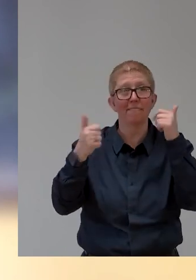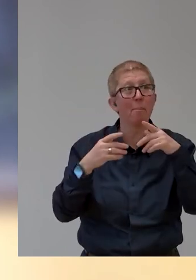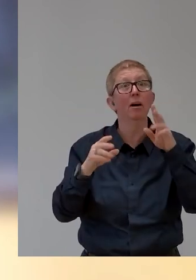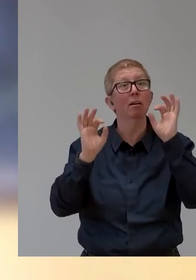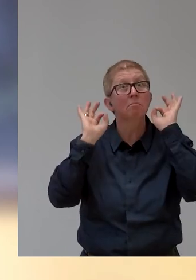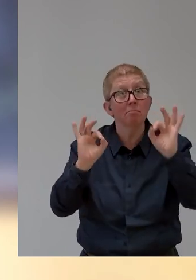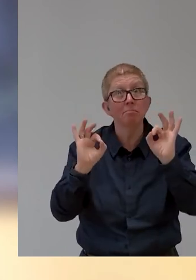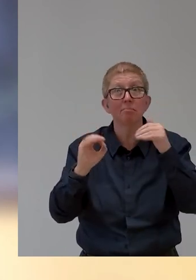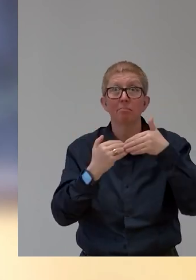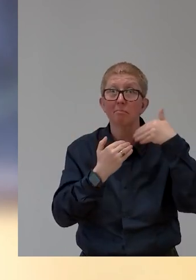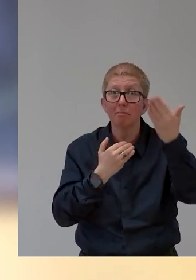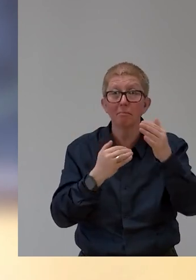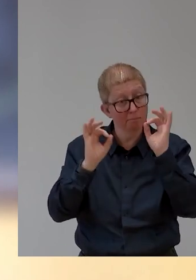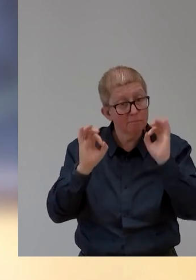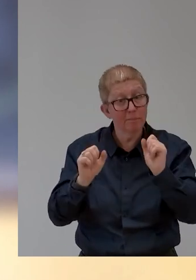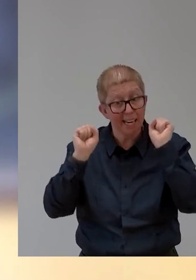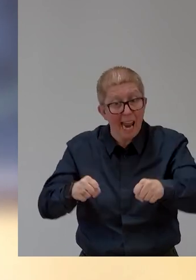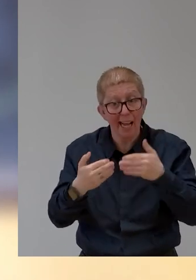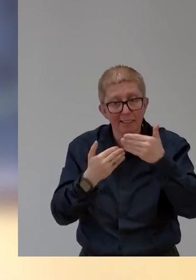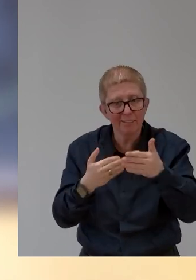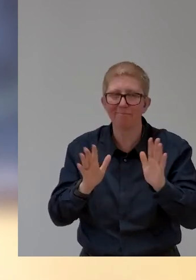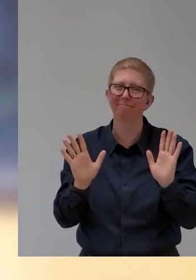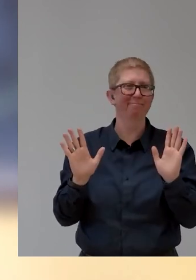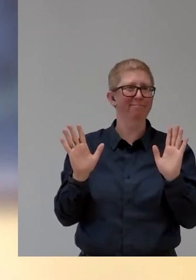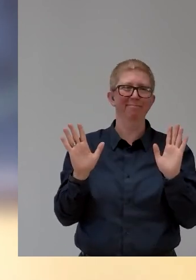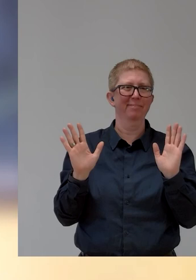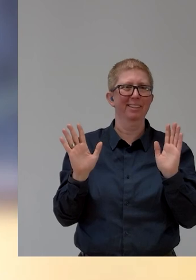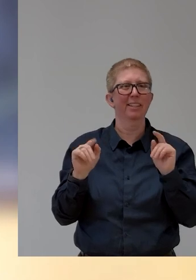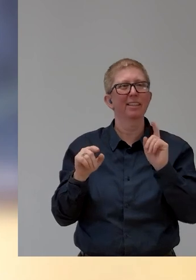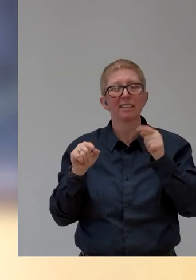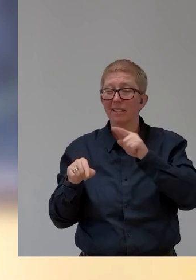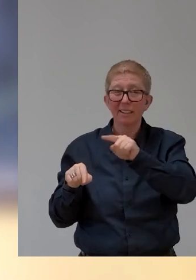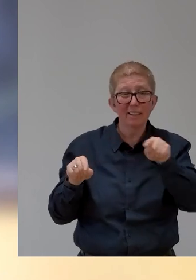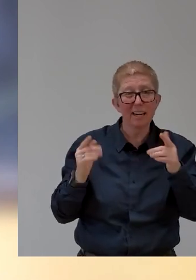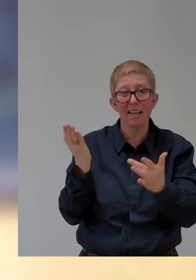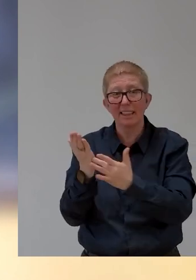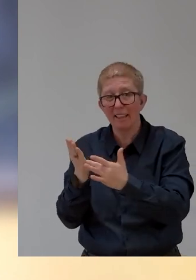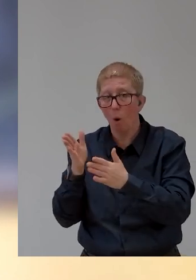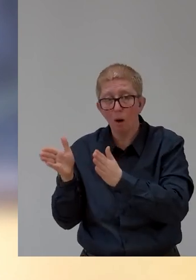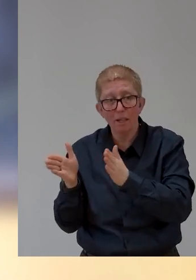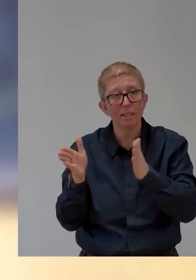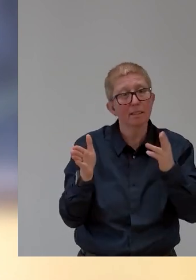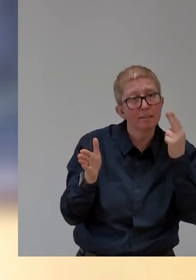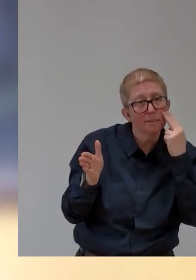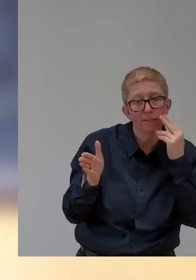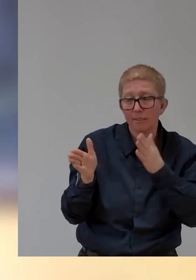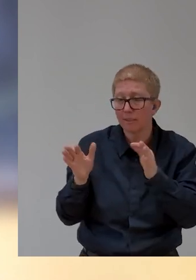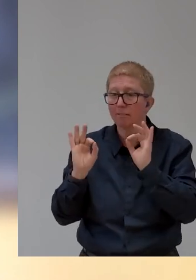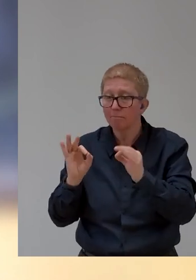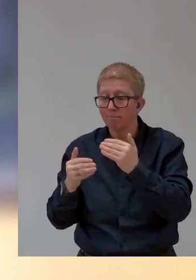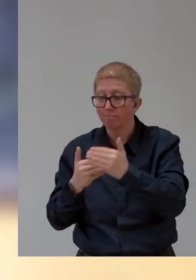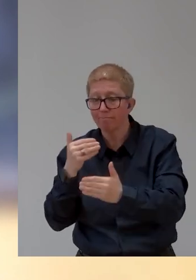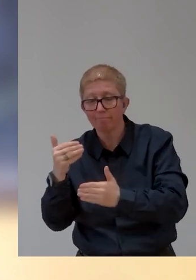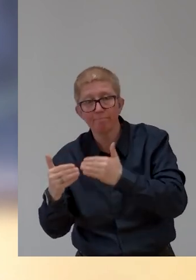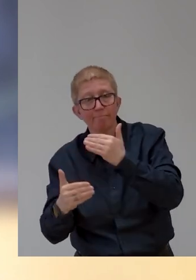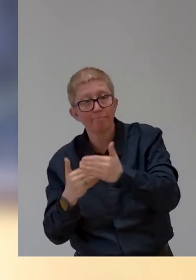used judiciously. It's just like using the right tool for the right job. And like Paloma said that you